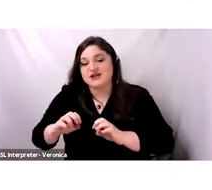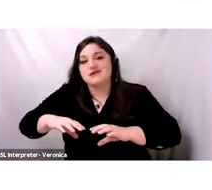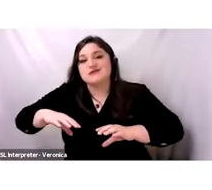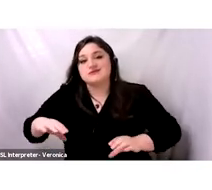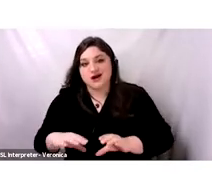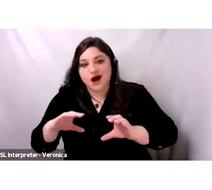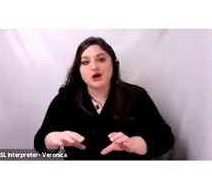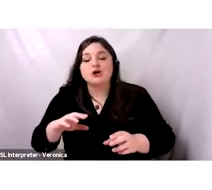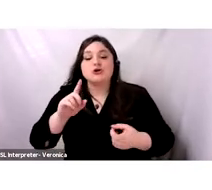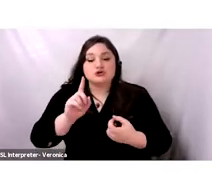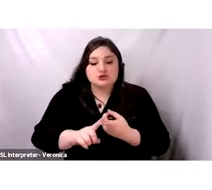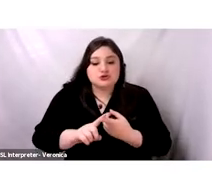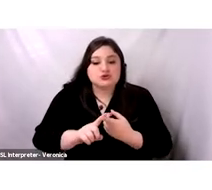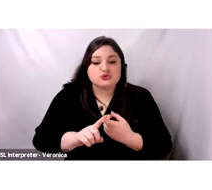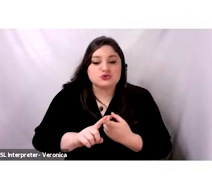local,